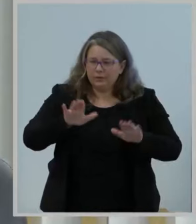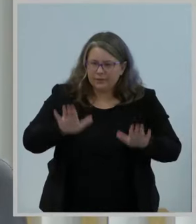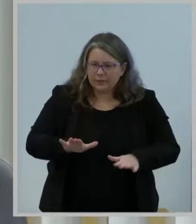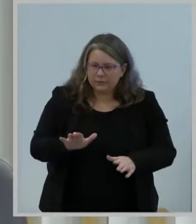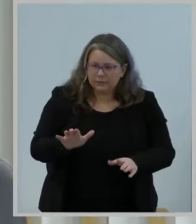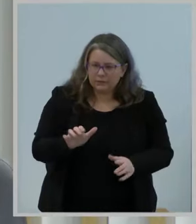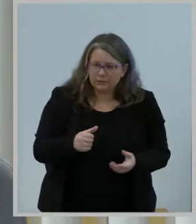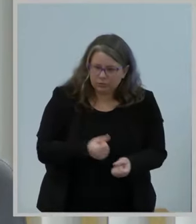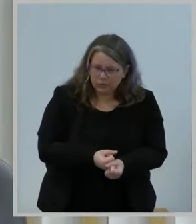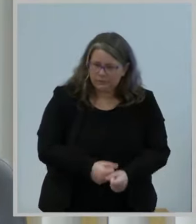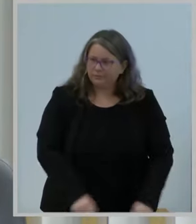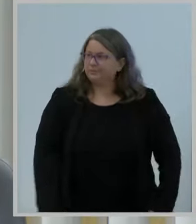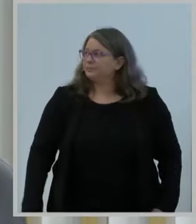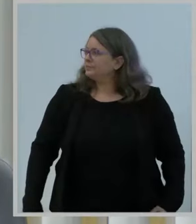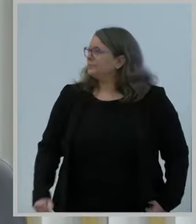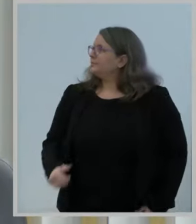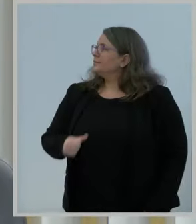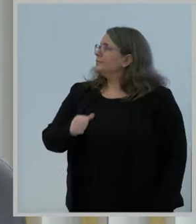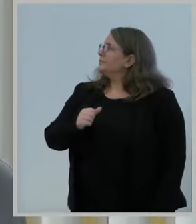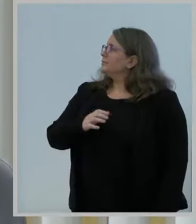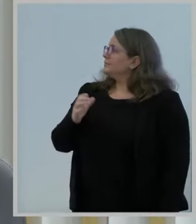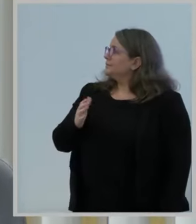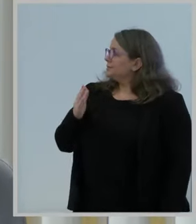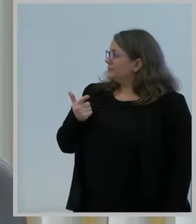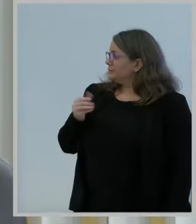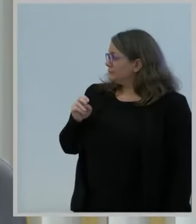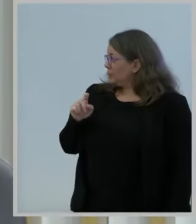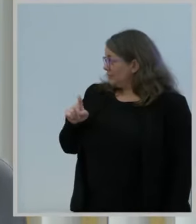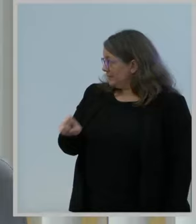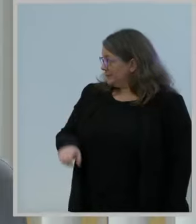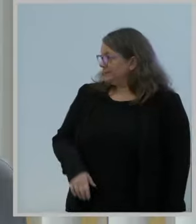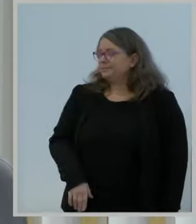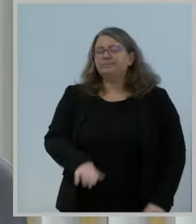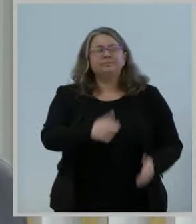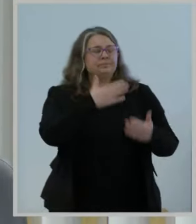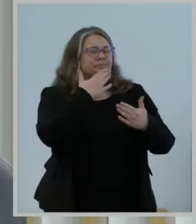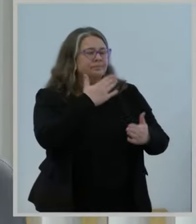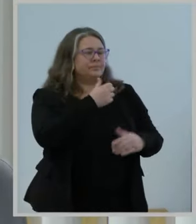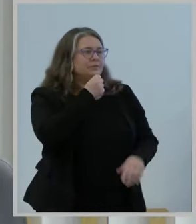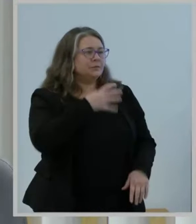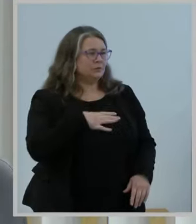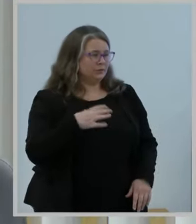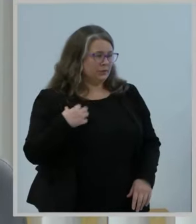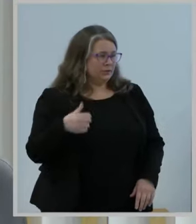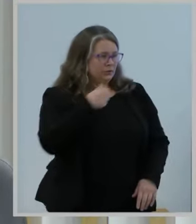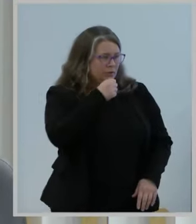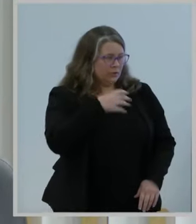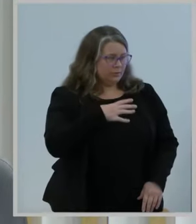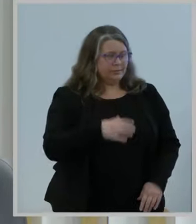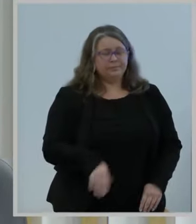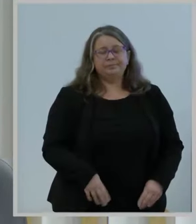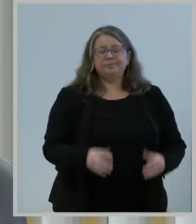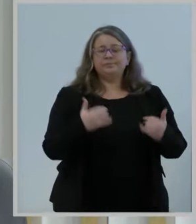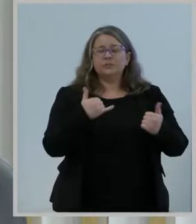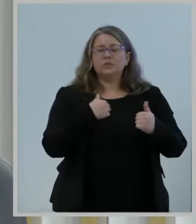Commissioner Gomez. Thank you, Madam Chairwoman. Today we achieve two important interrelated goals. Nationally,